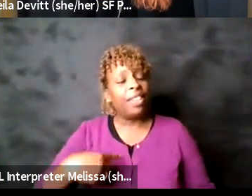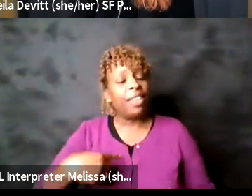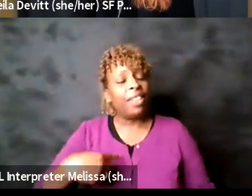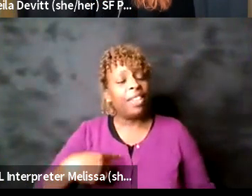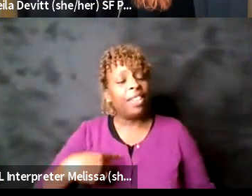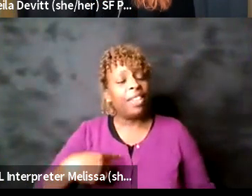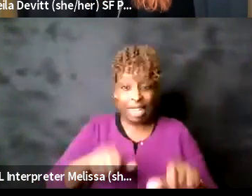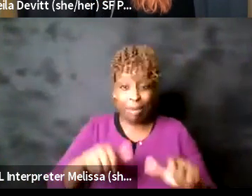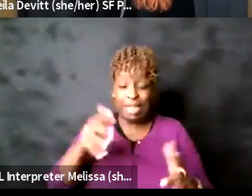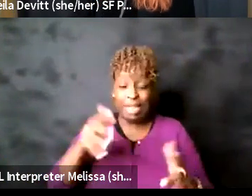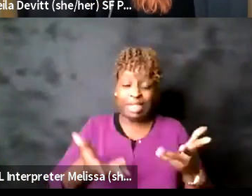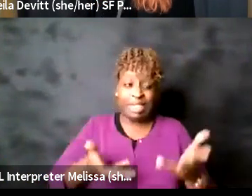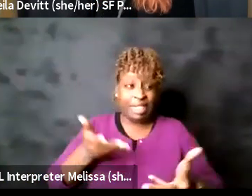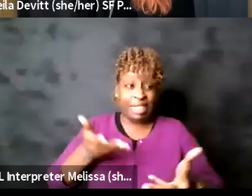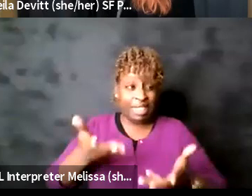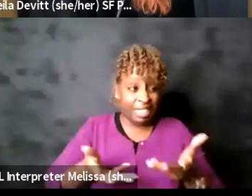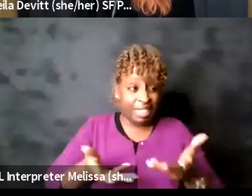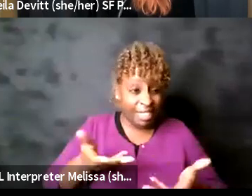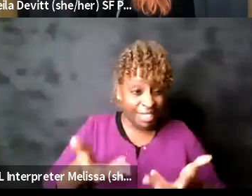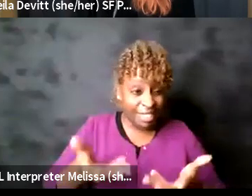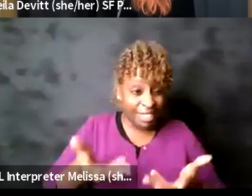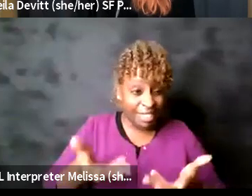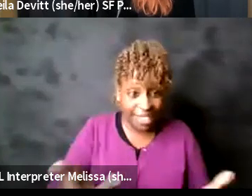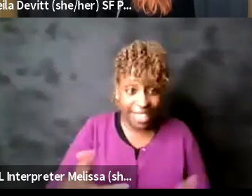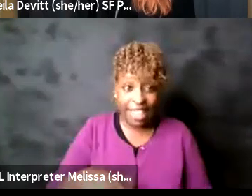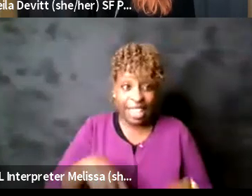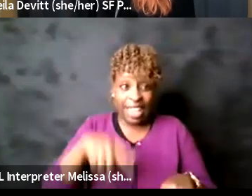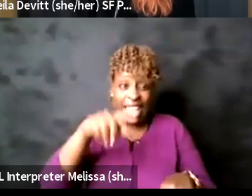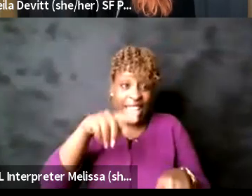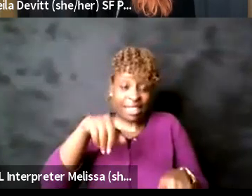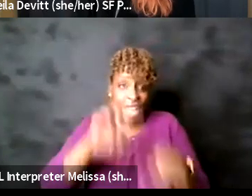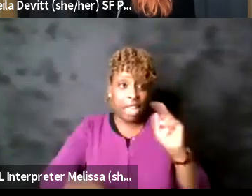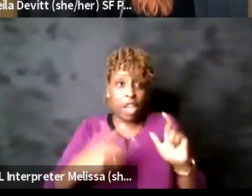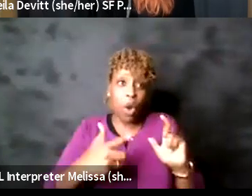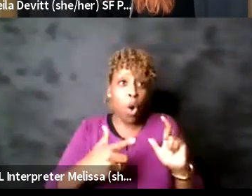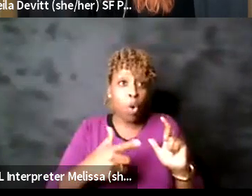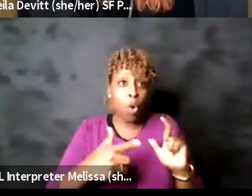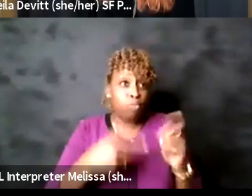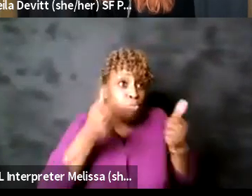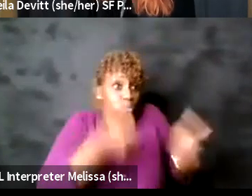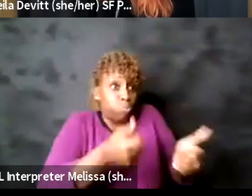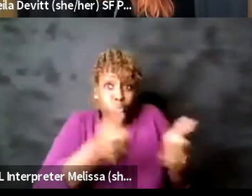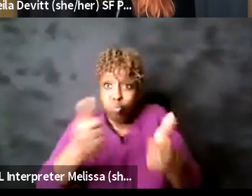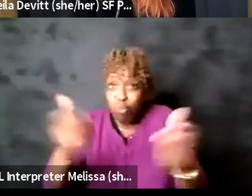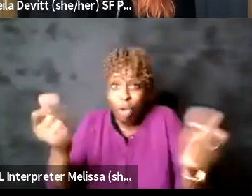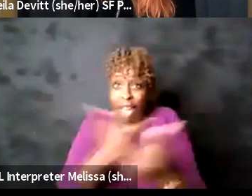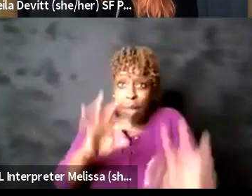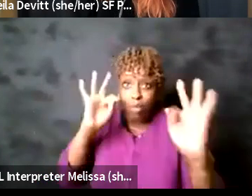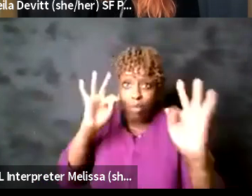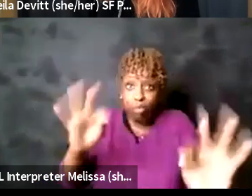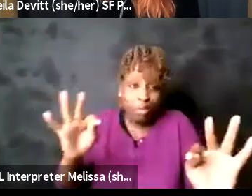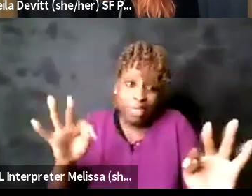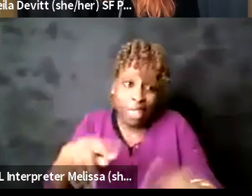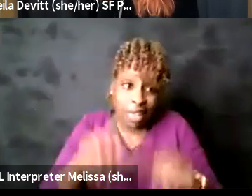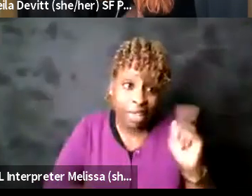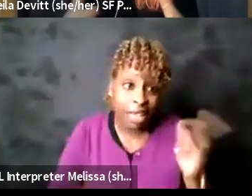we can't please everybody all the time we try and make it as comfort as not necessarily comforting